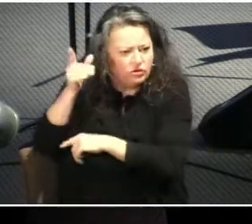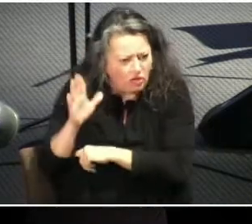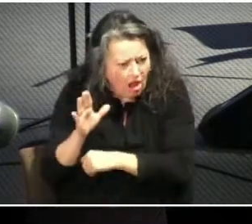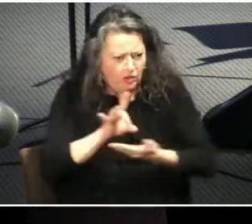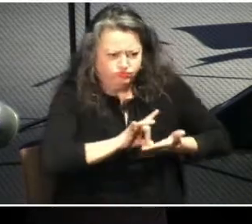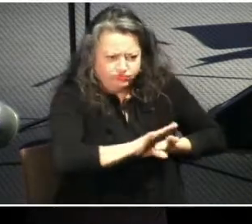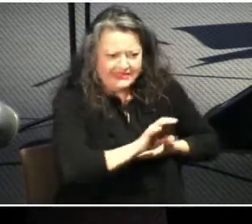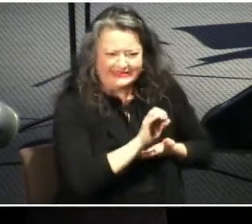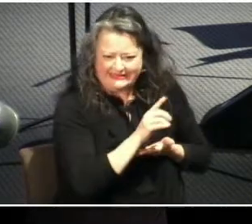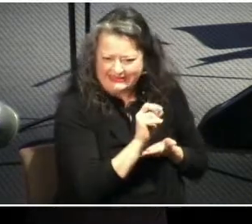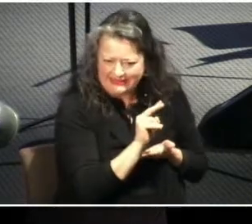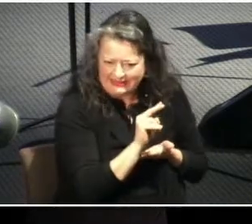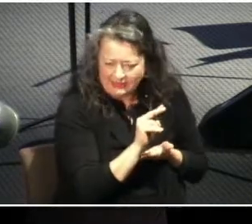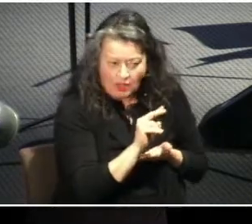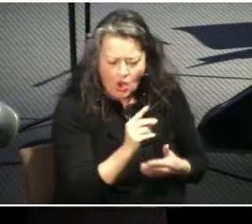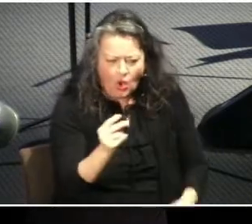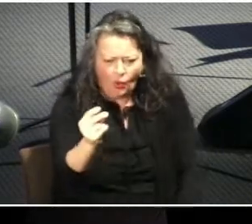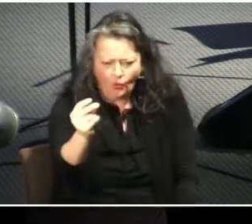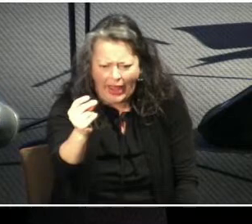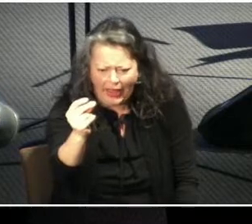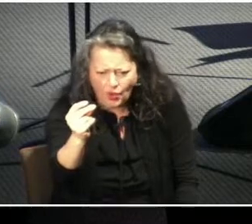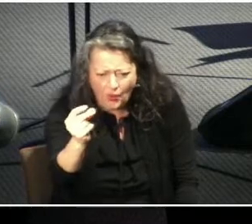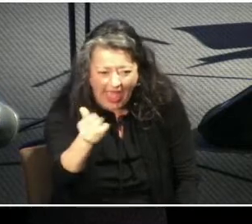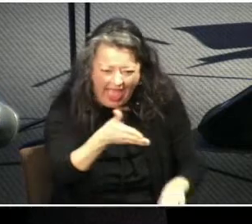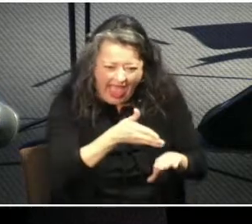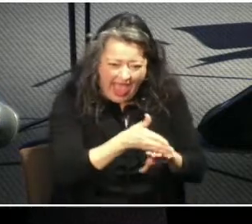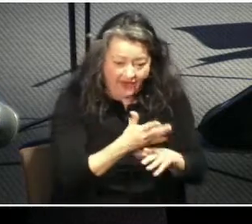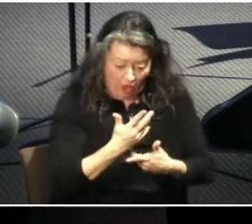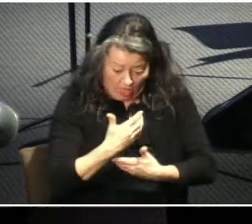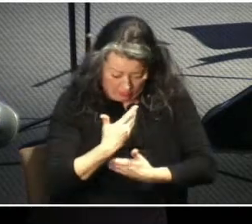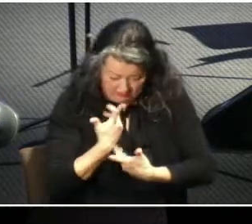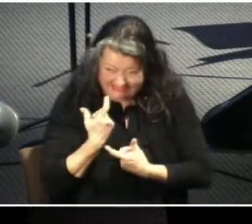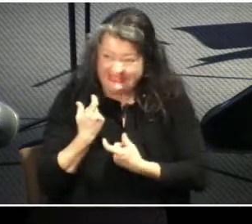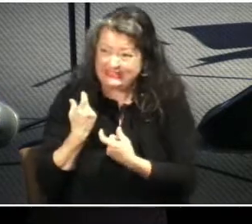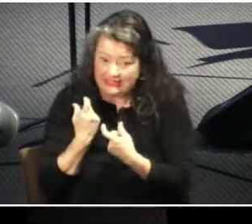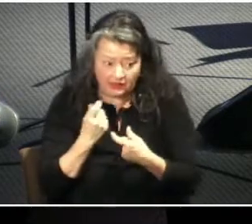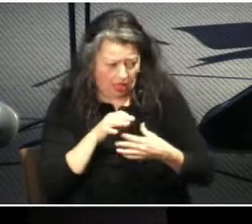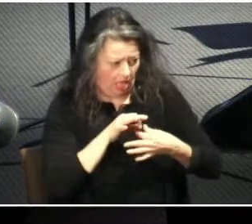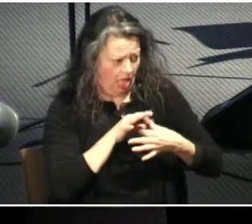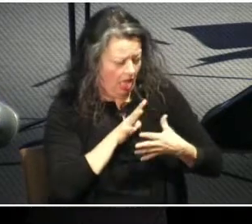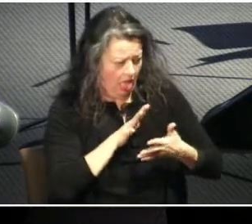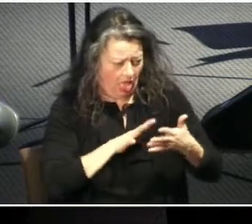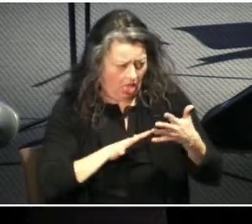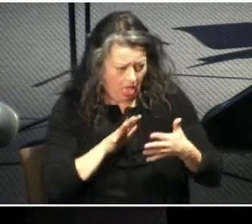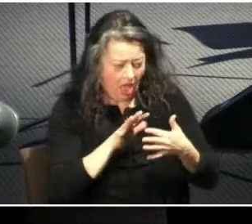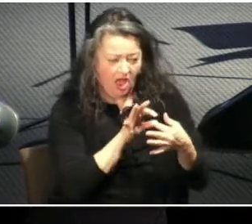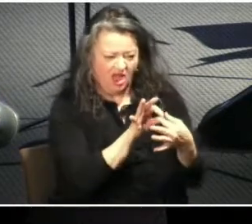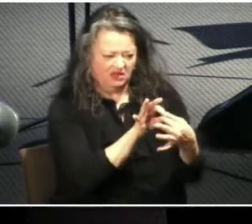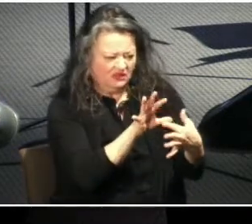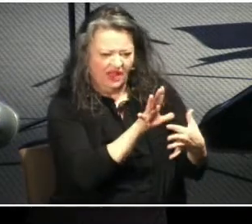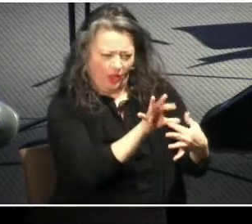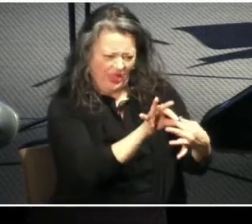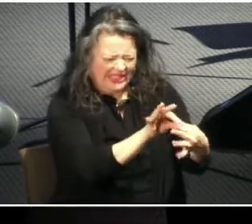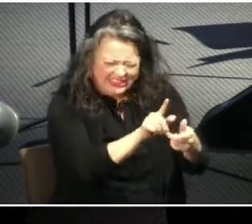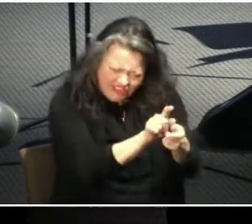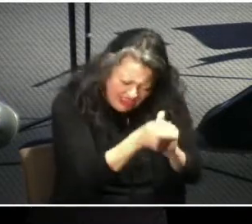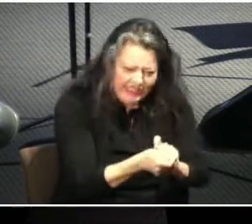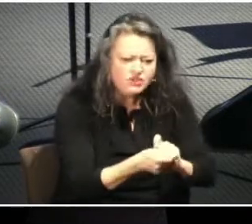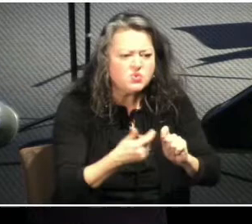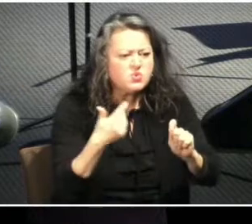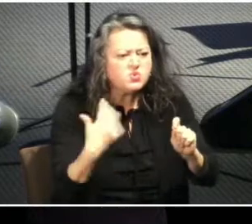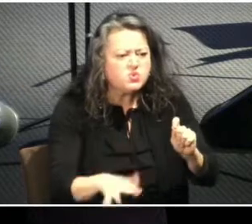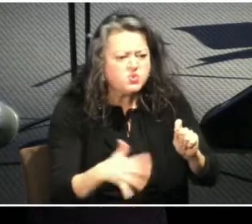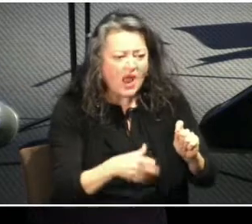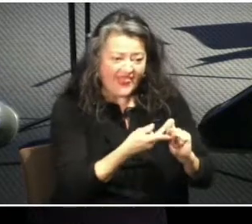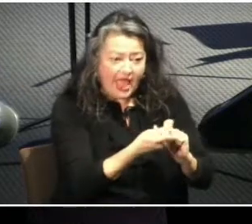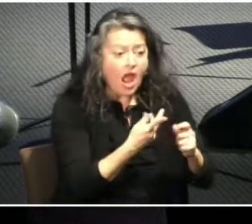we immediately see the catastrophic change in the unity between man and woman the air is filled with blame